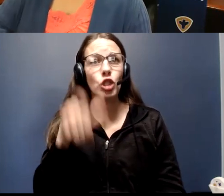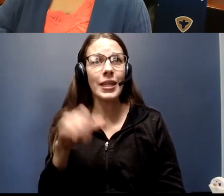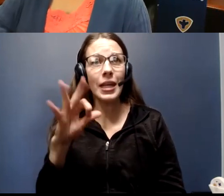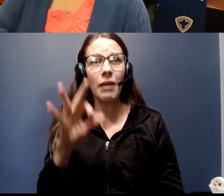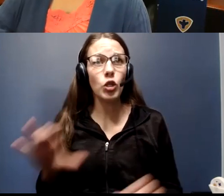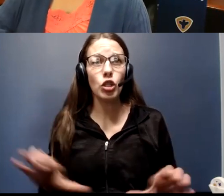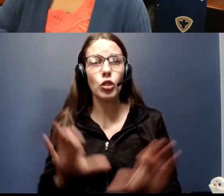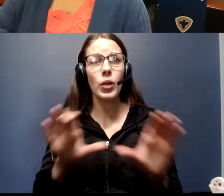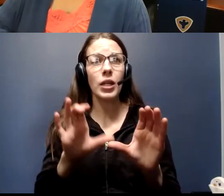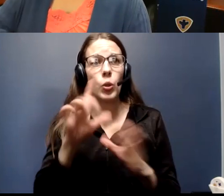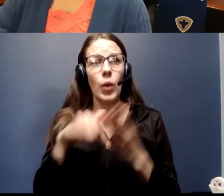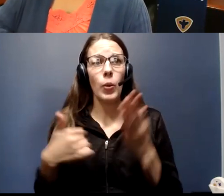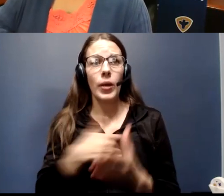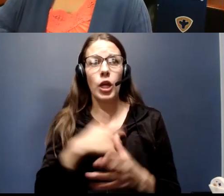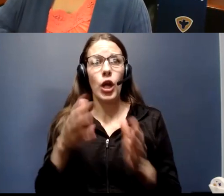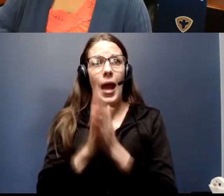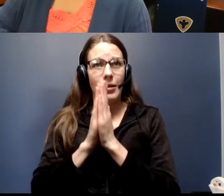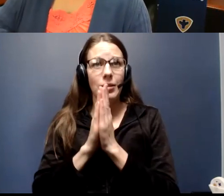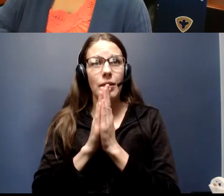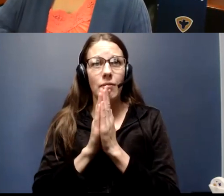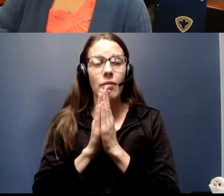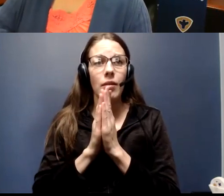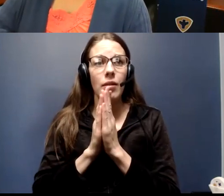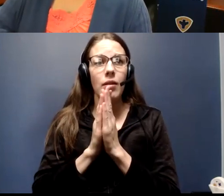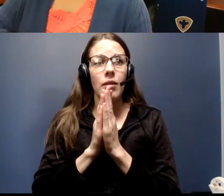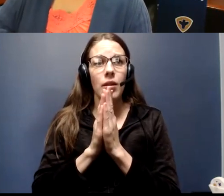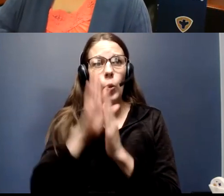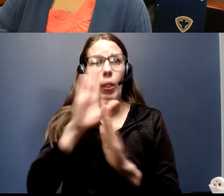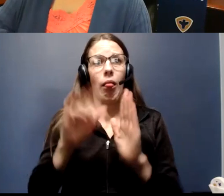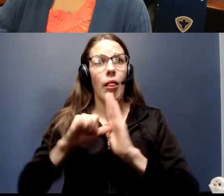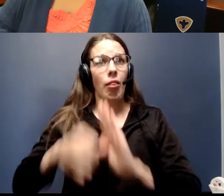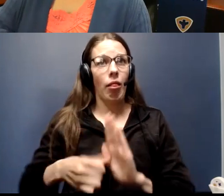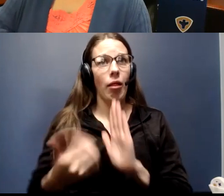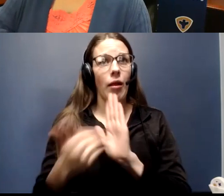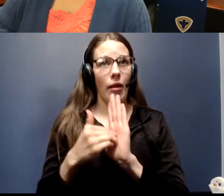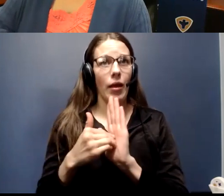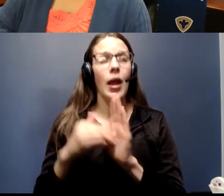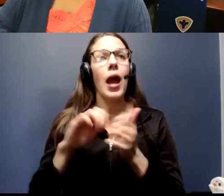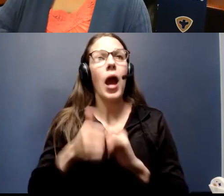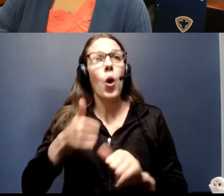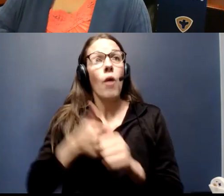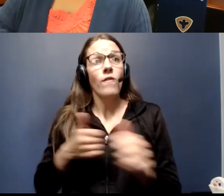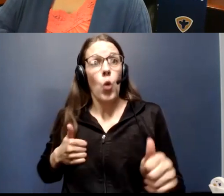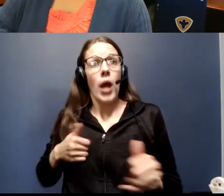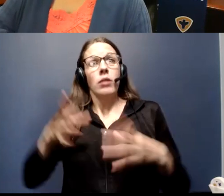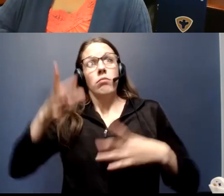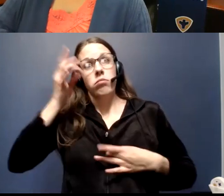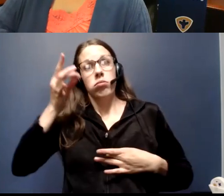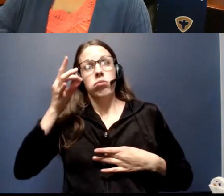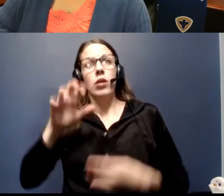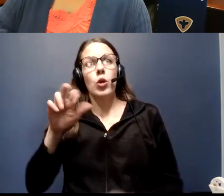what we're asking of. So we'll emphasize again how you can avoid contracting COVID-19.